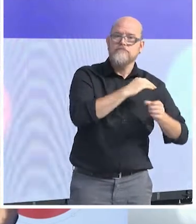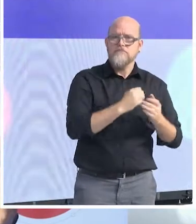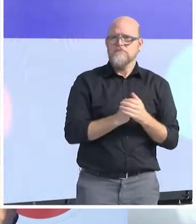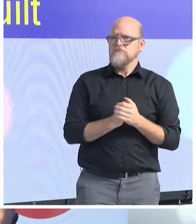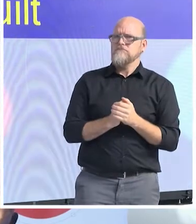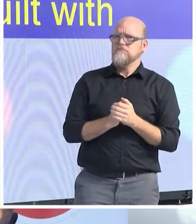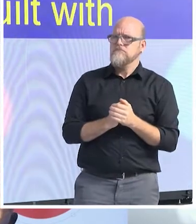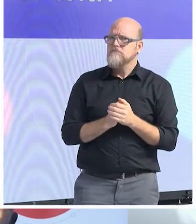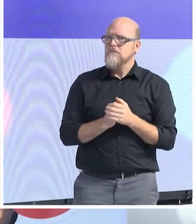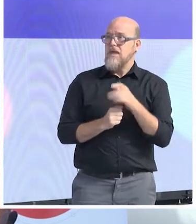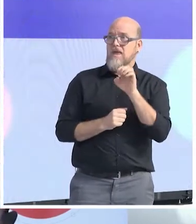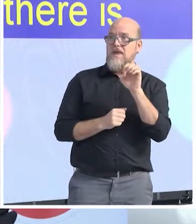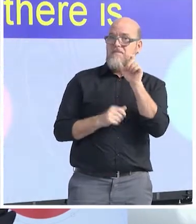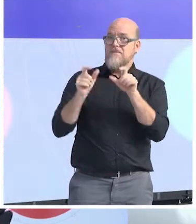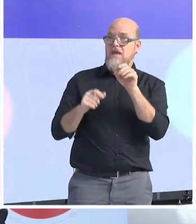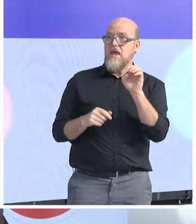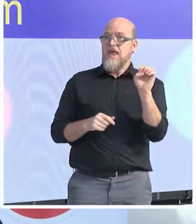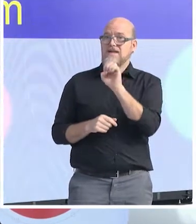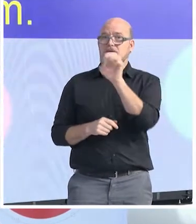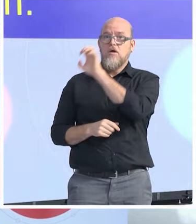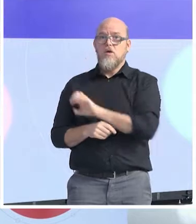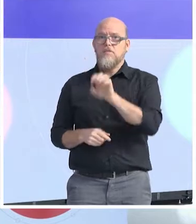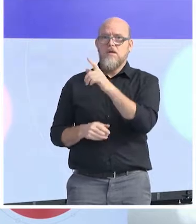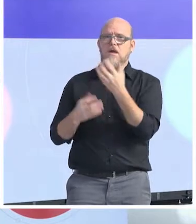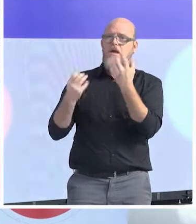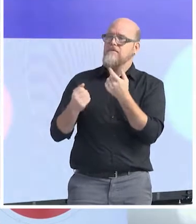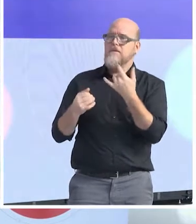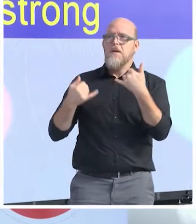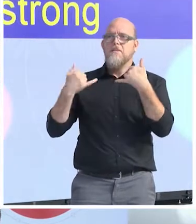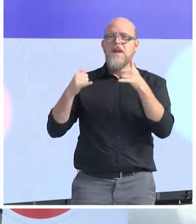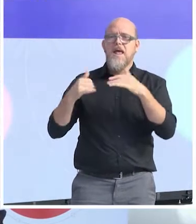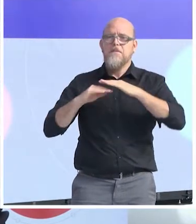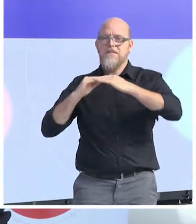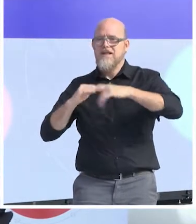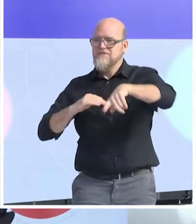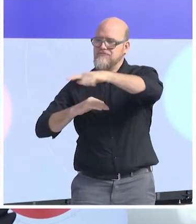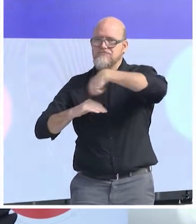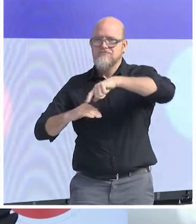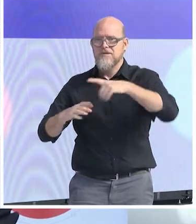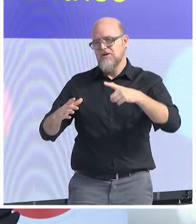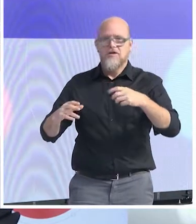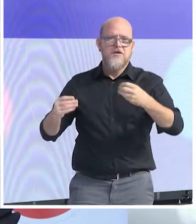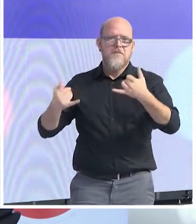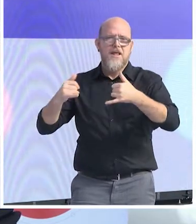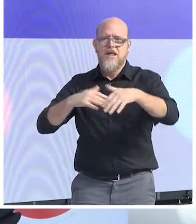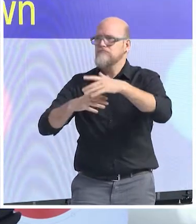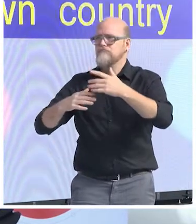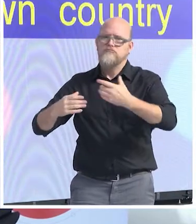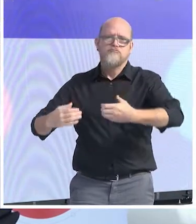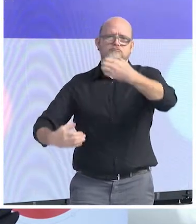play on them. And this is particularly strong in some countries. Countries, for example, like my own country, Bulgaria, lost more than